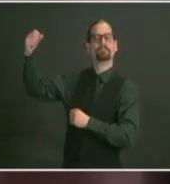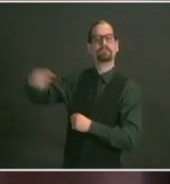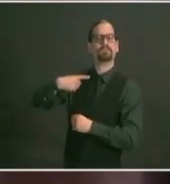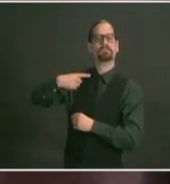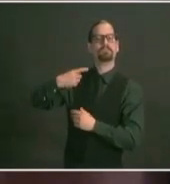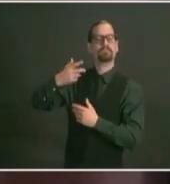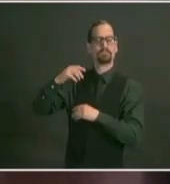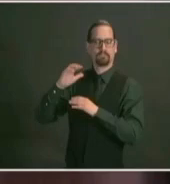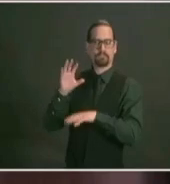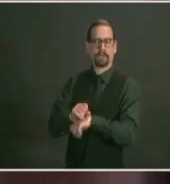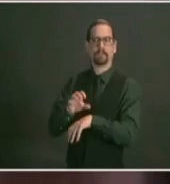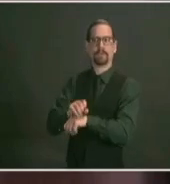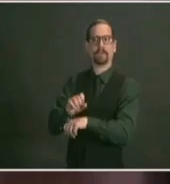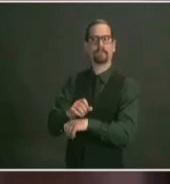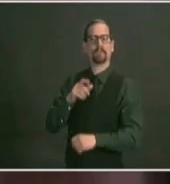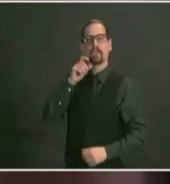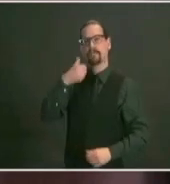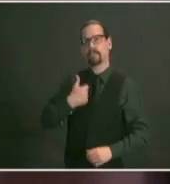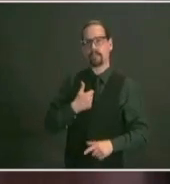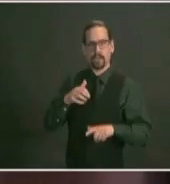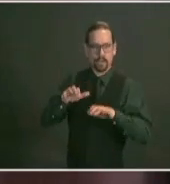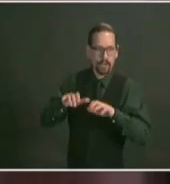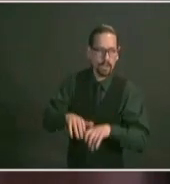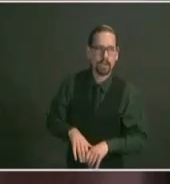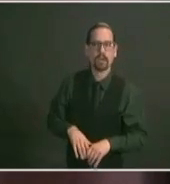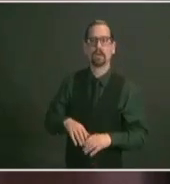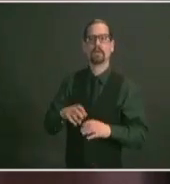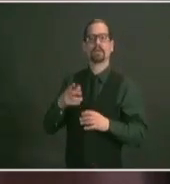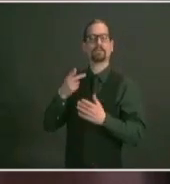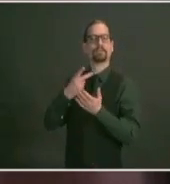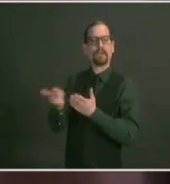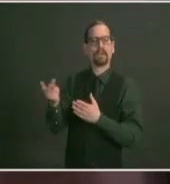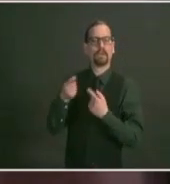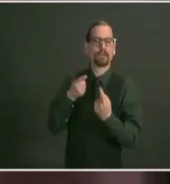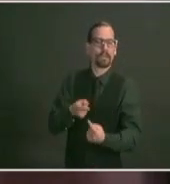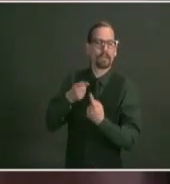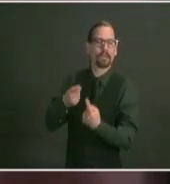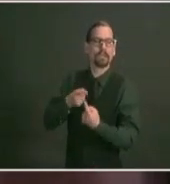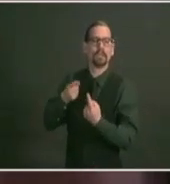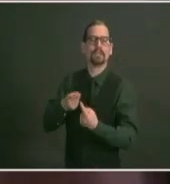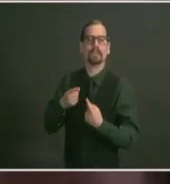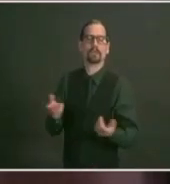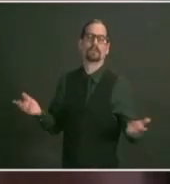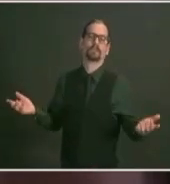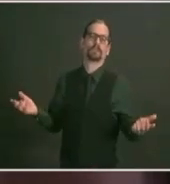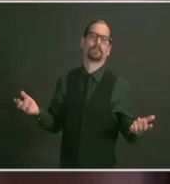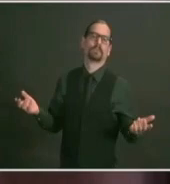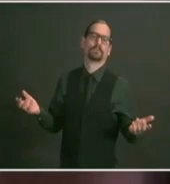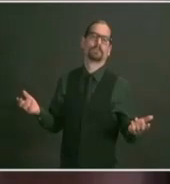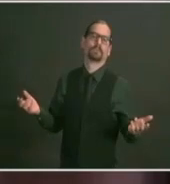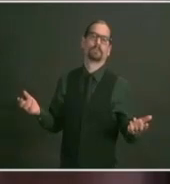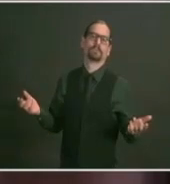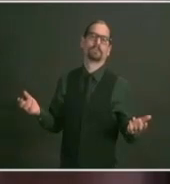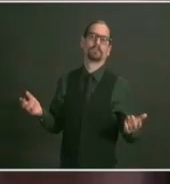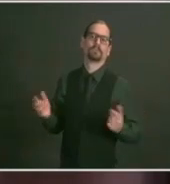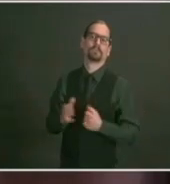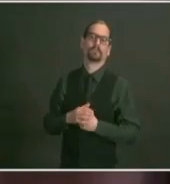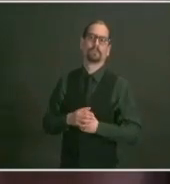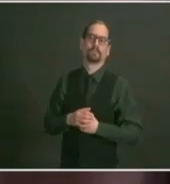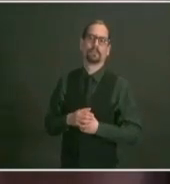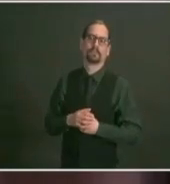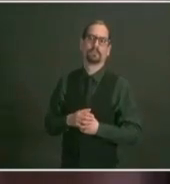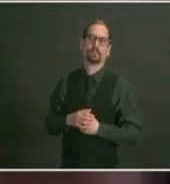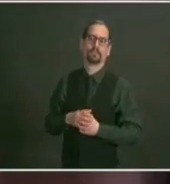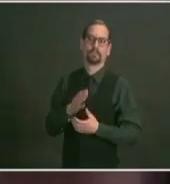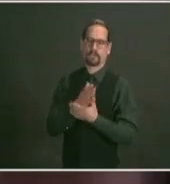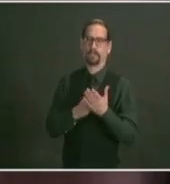a very minimal chance of actually getting an appointment yeah that's what was asked earlier that is what we are uh developing and we'll